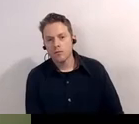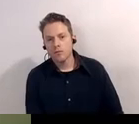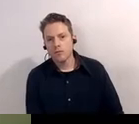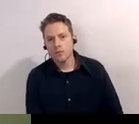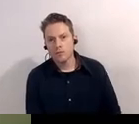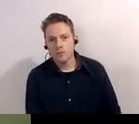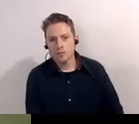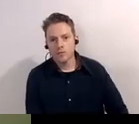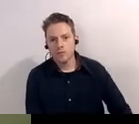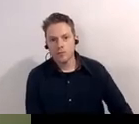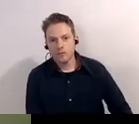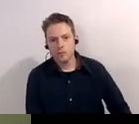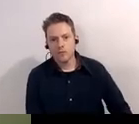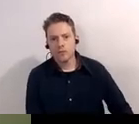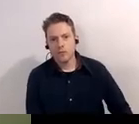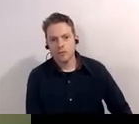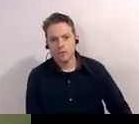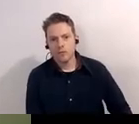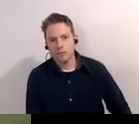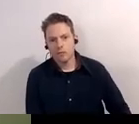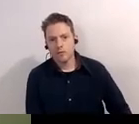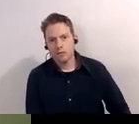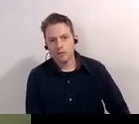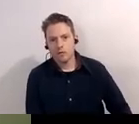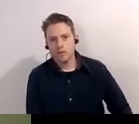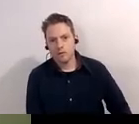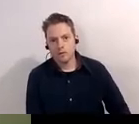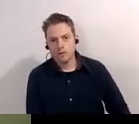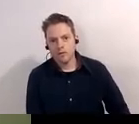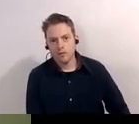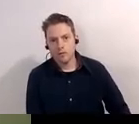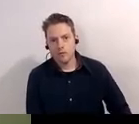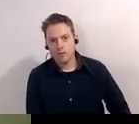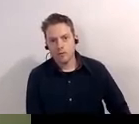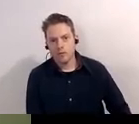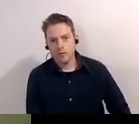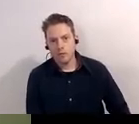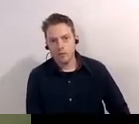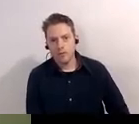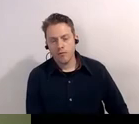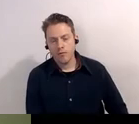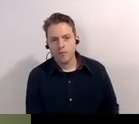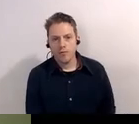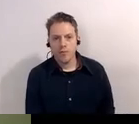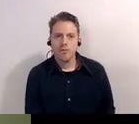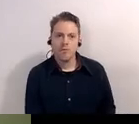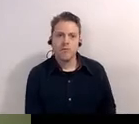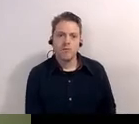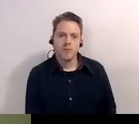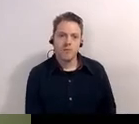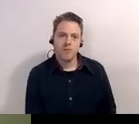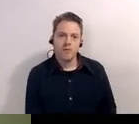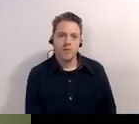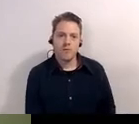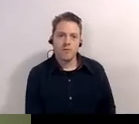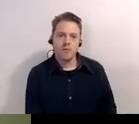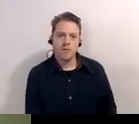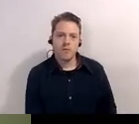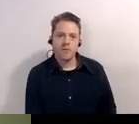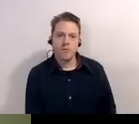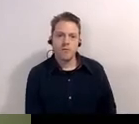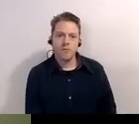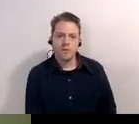at the jack tar is where martin martin luther king spoke six times in in durham in fact he was supposed to speak in durham on the day he was